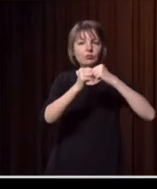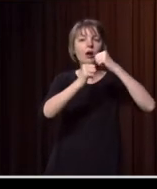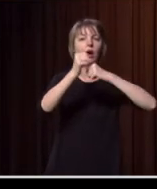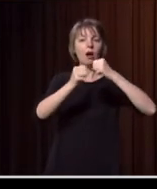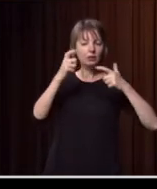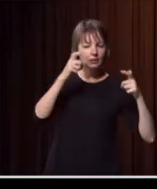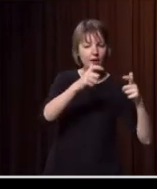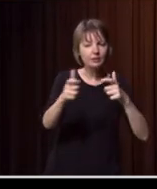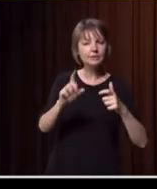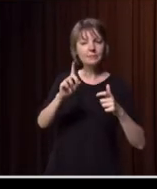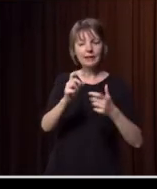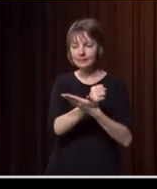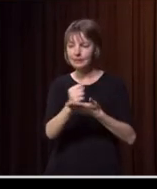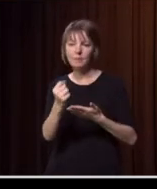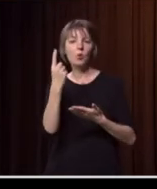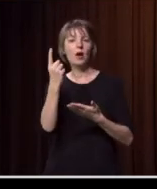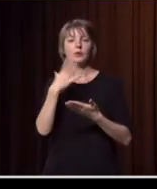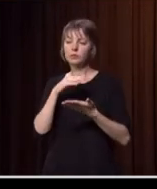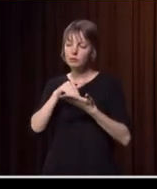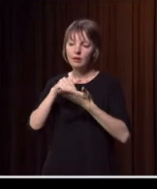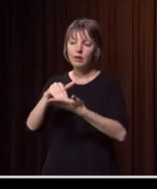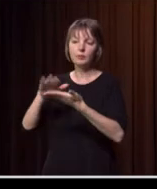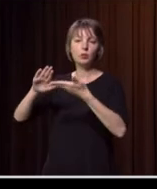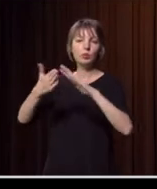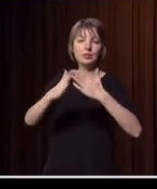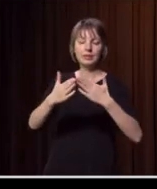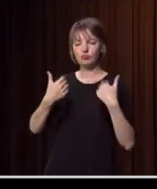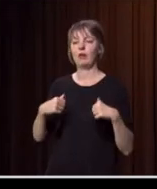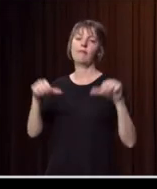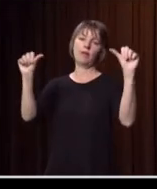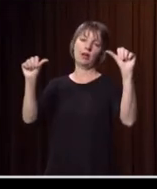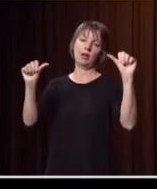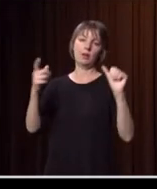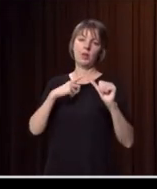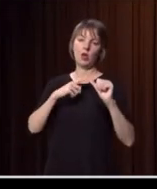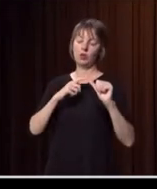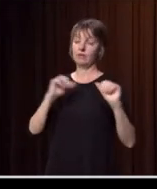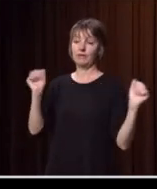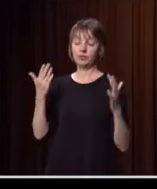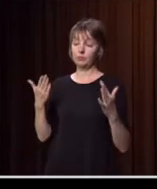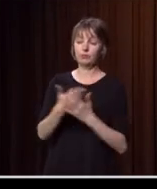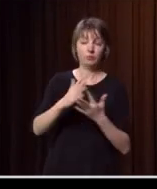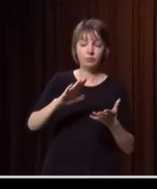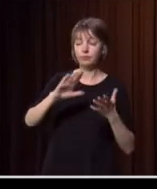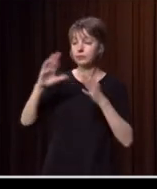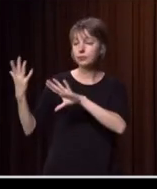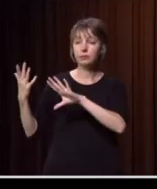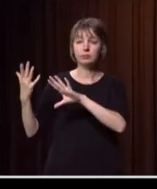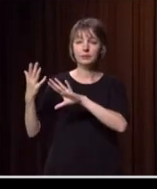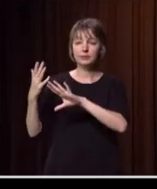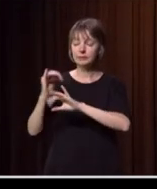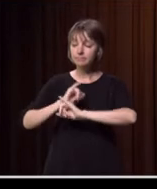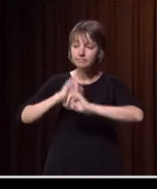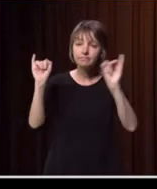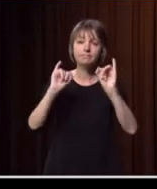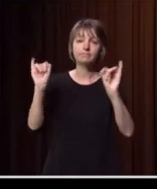on the ball is to help communities recover because we've seen disruption, we've seen dislocation, we've seen tragedy and despair like we've never seen